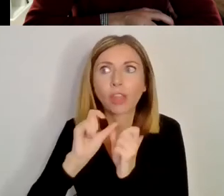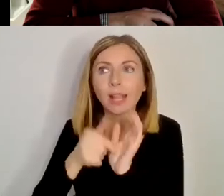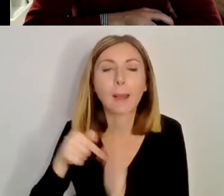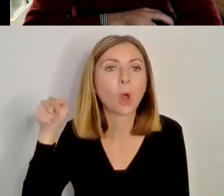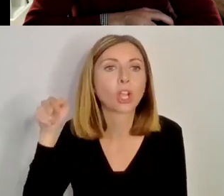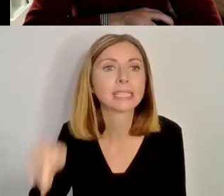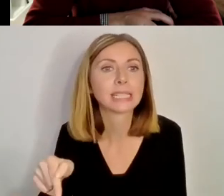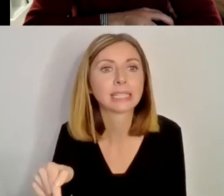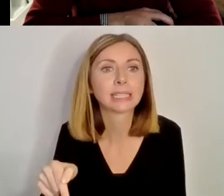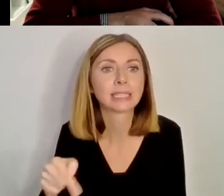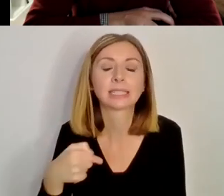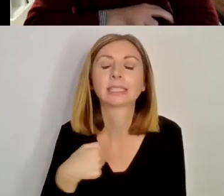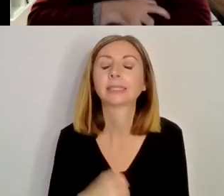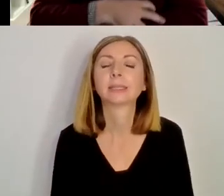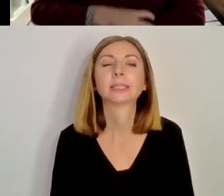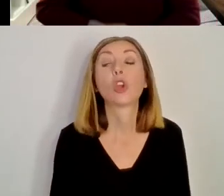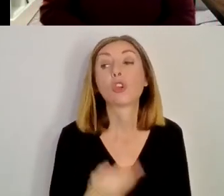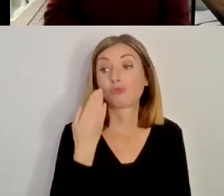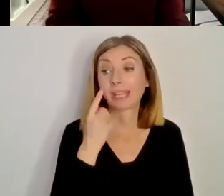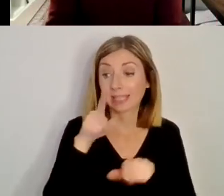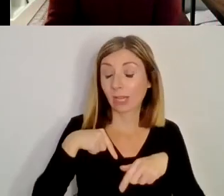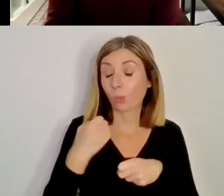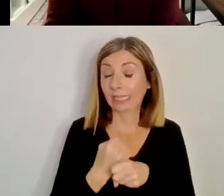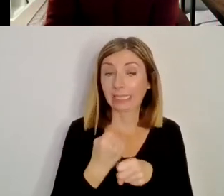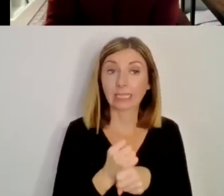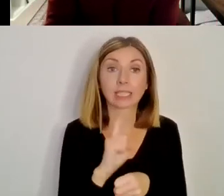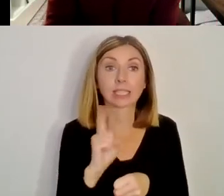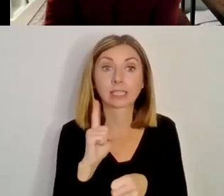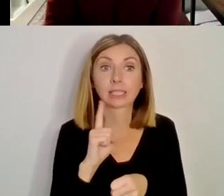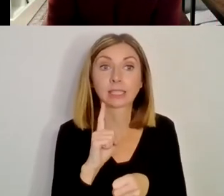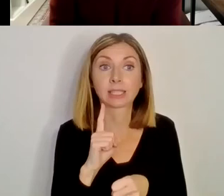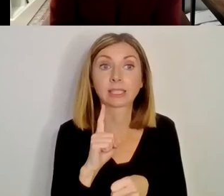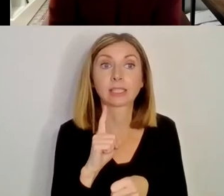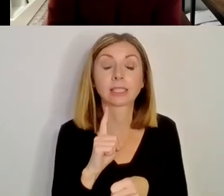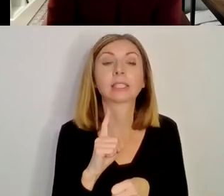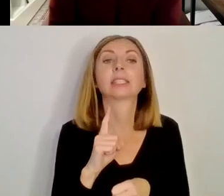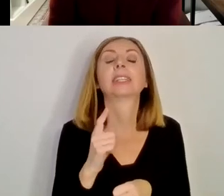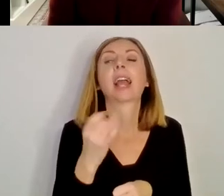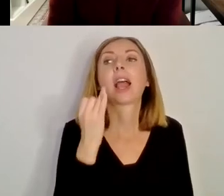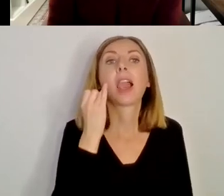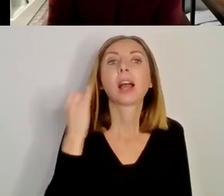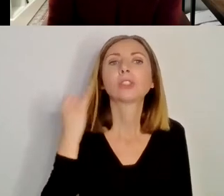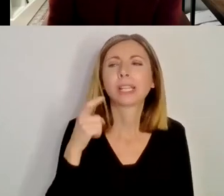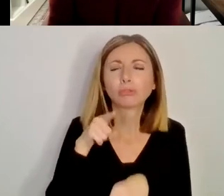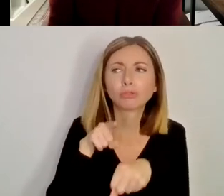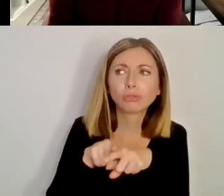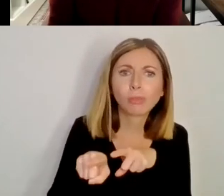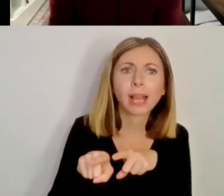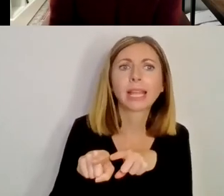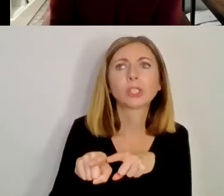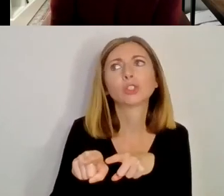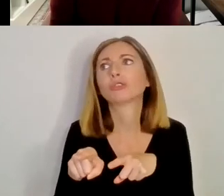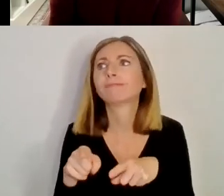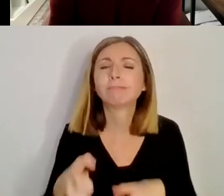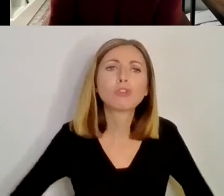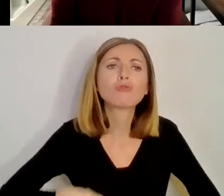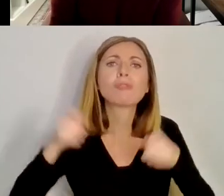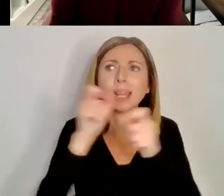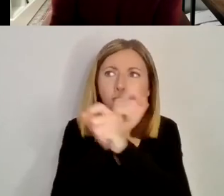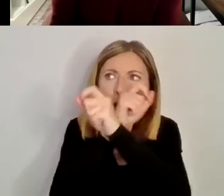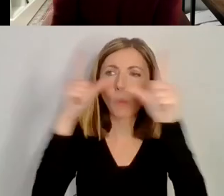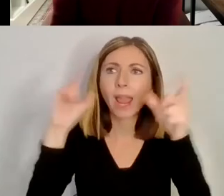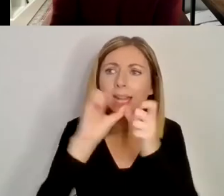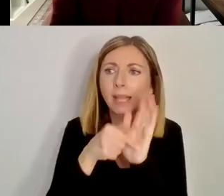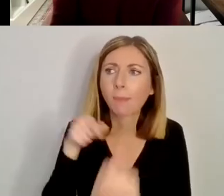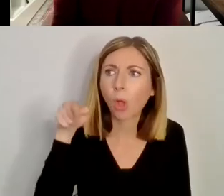and one of the, the things we did, uh, what was, come Gallagher was to try and build an awareness, of that. And